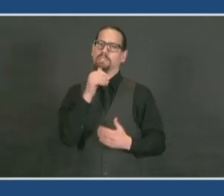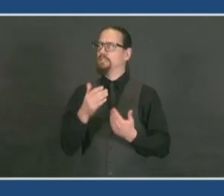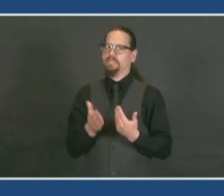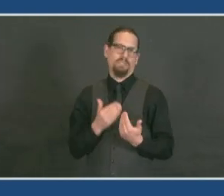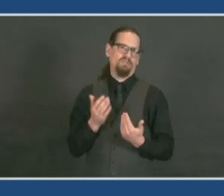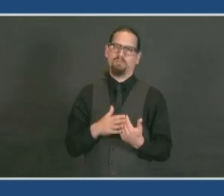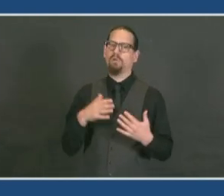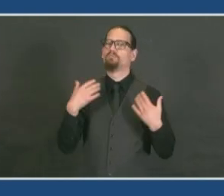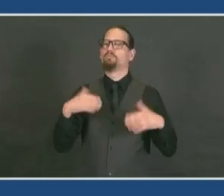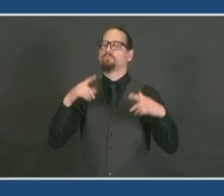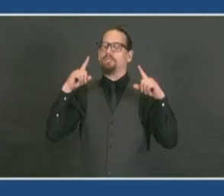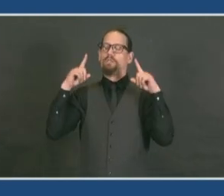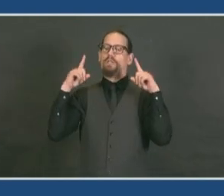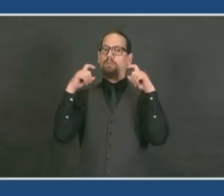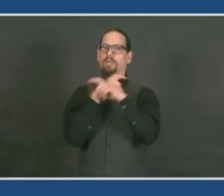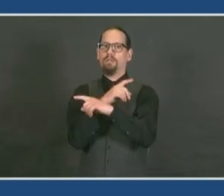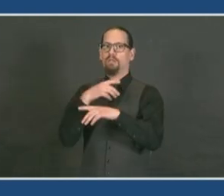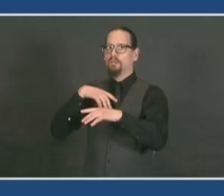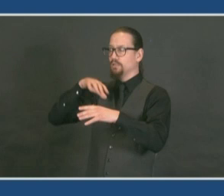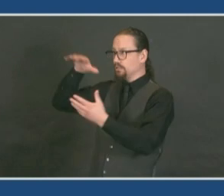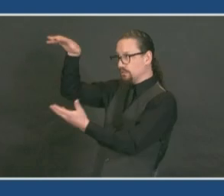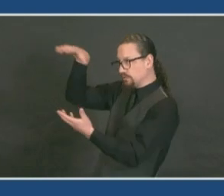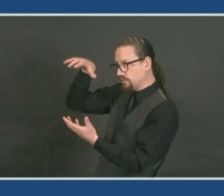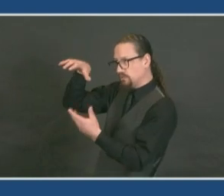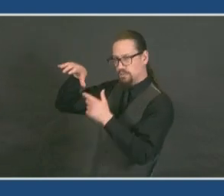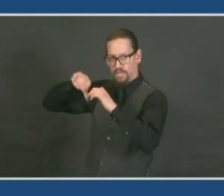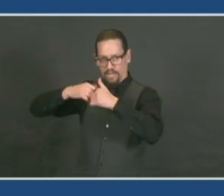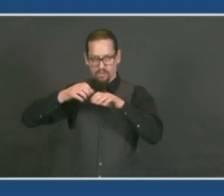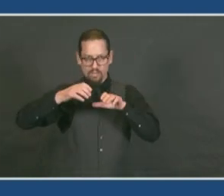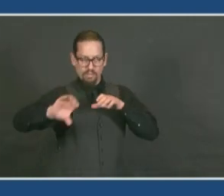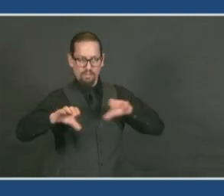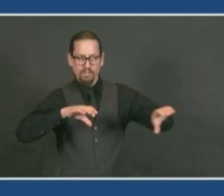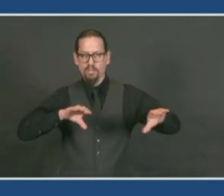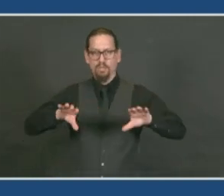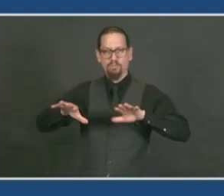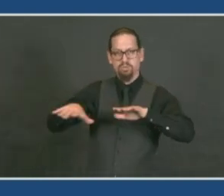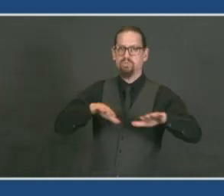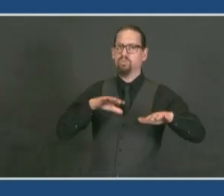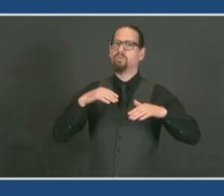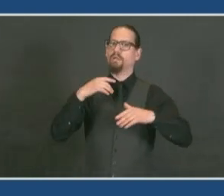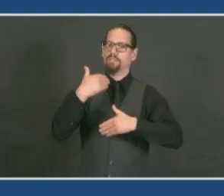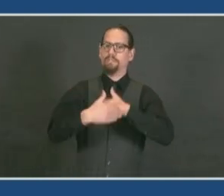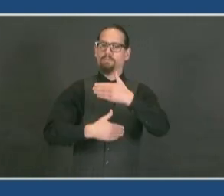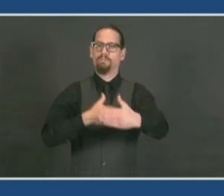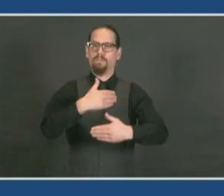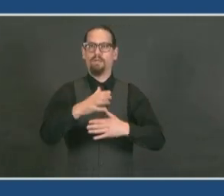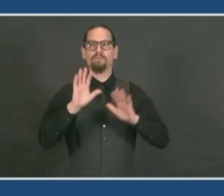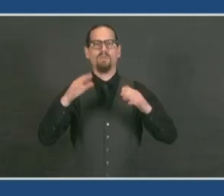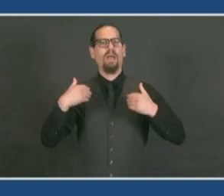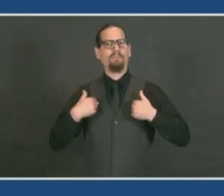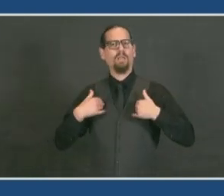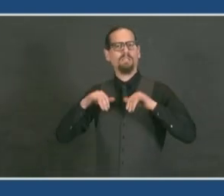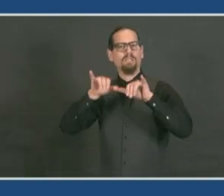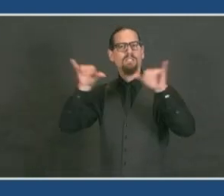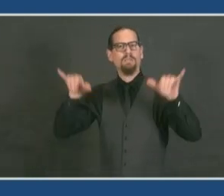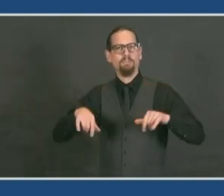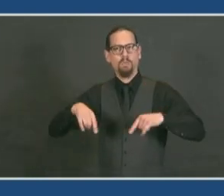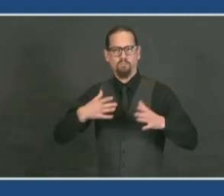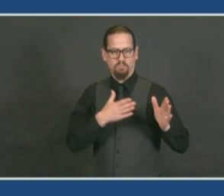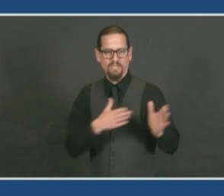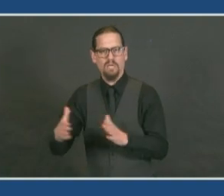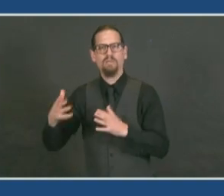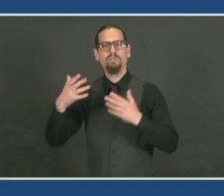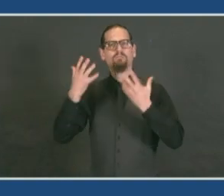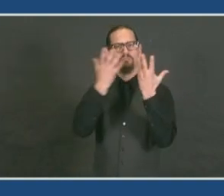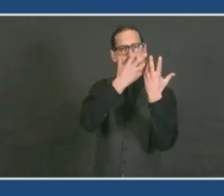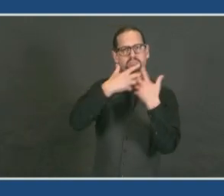systems we have in place here in Rhode Island are strong, and they are working well. We are only getting